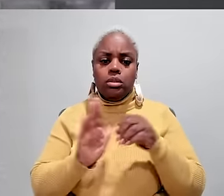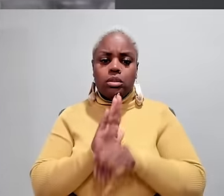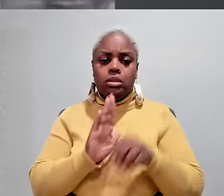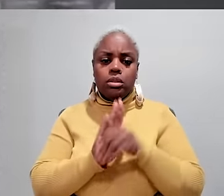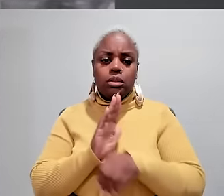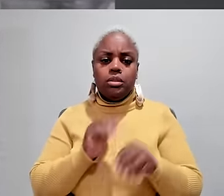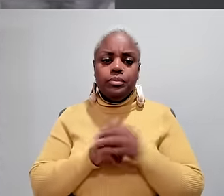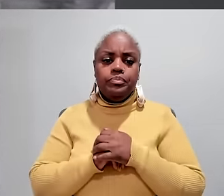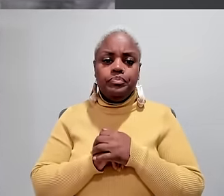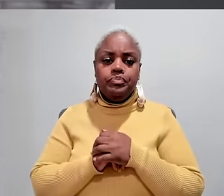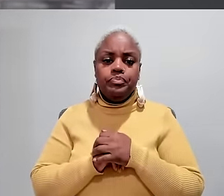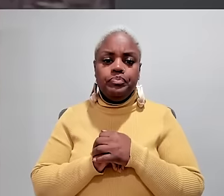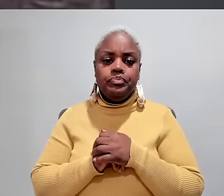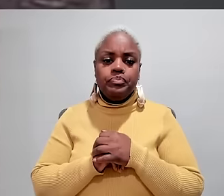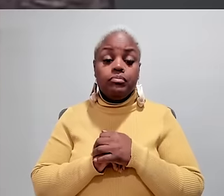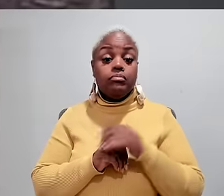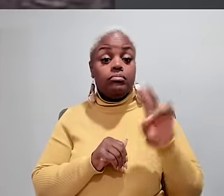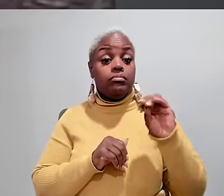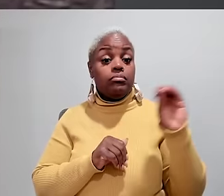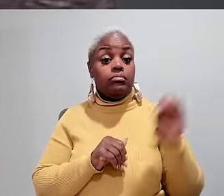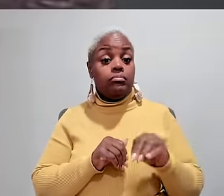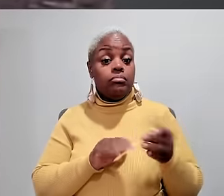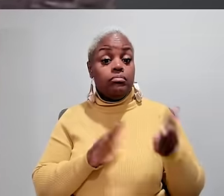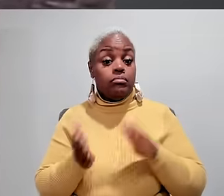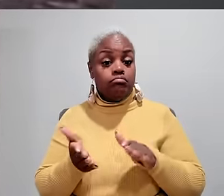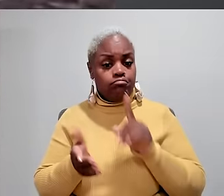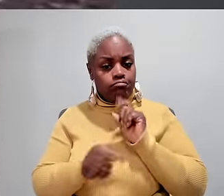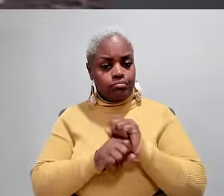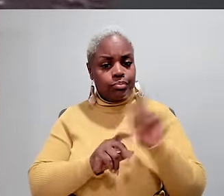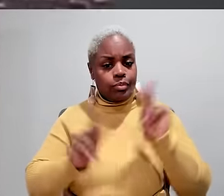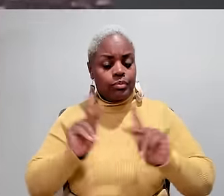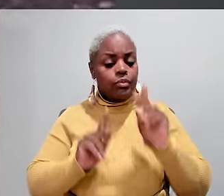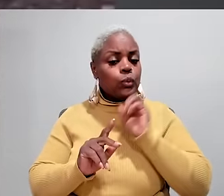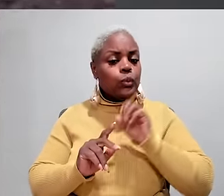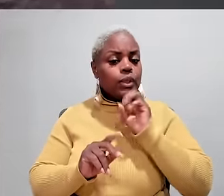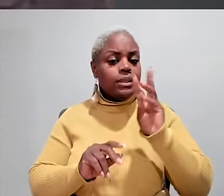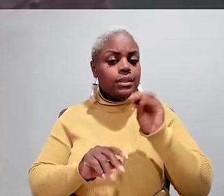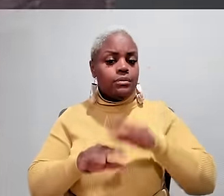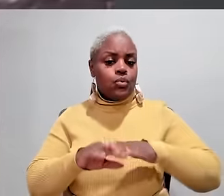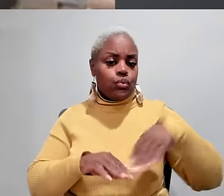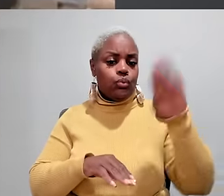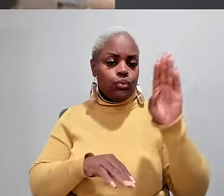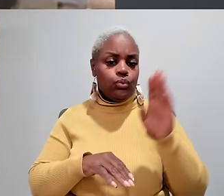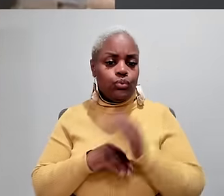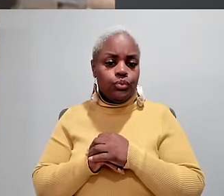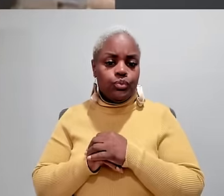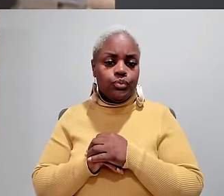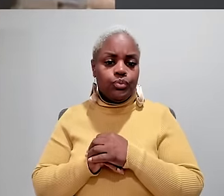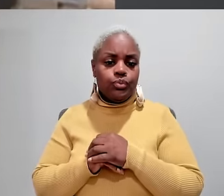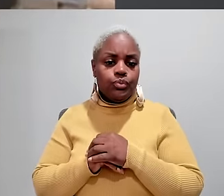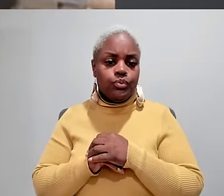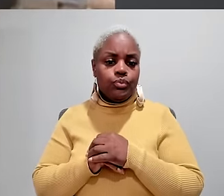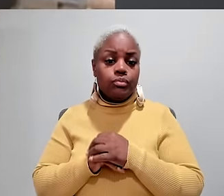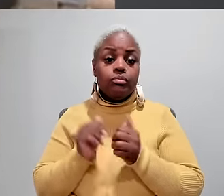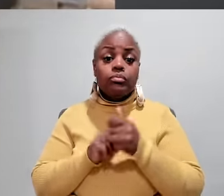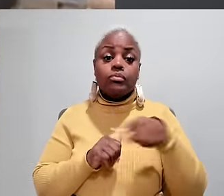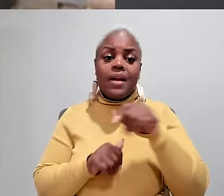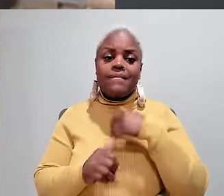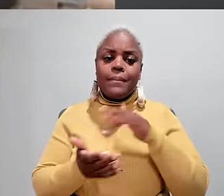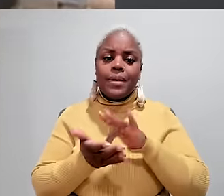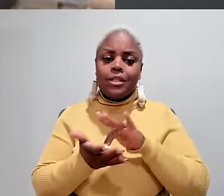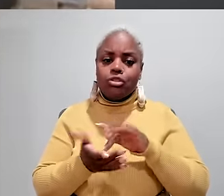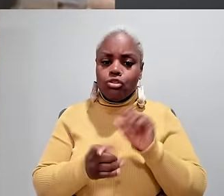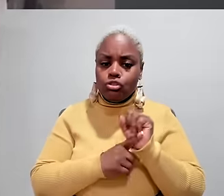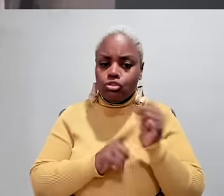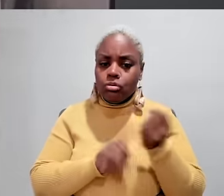than 1,800 people. In hard-hit New Orleans, over 70 percent of the deaths were among people age 60